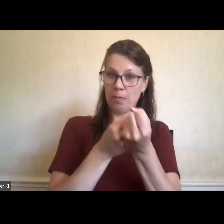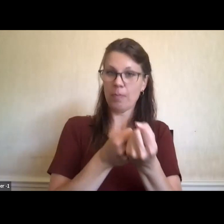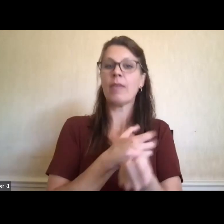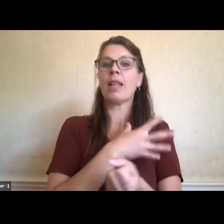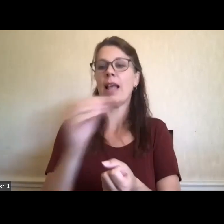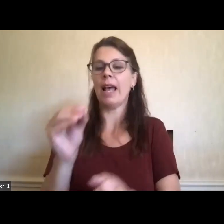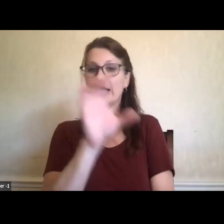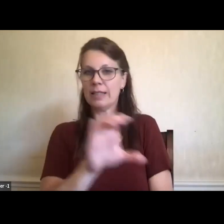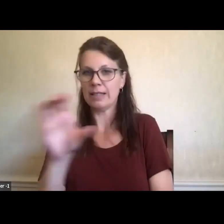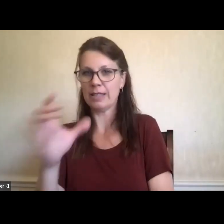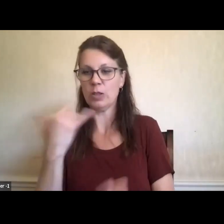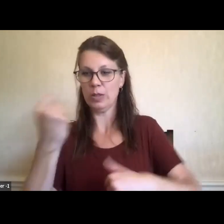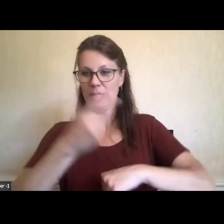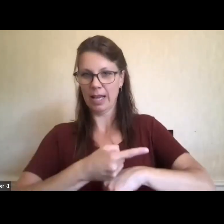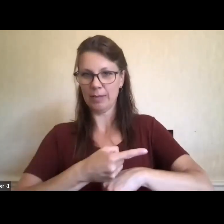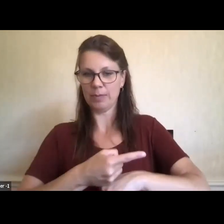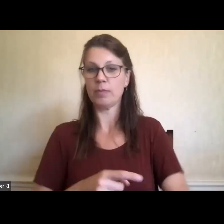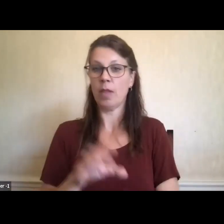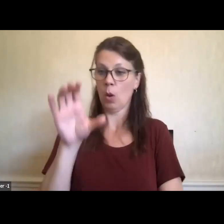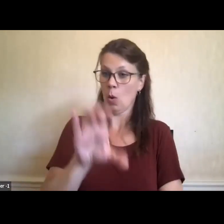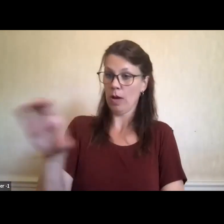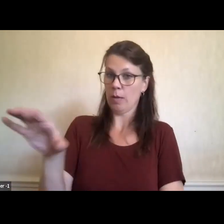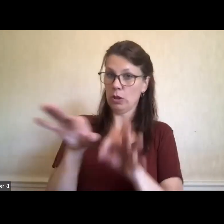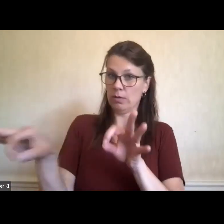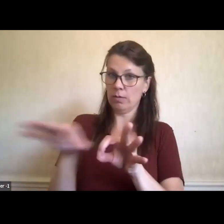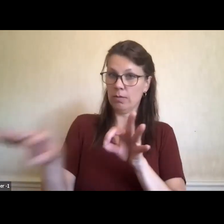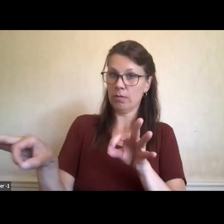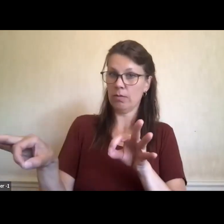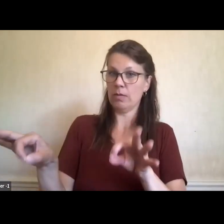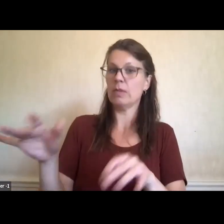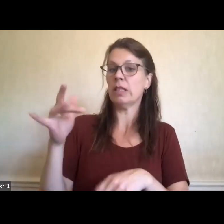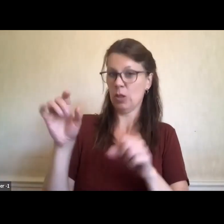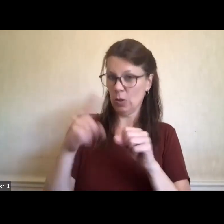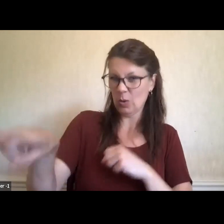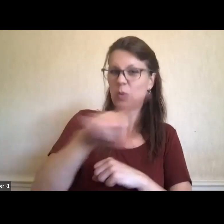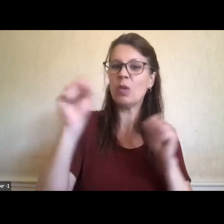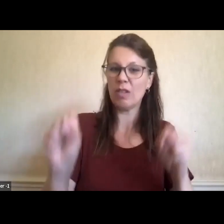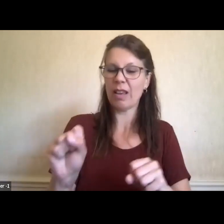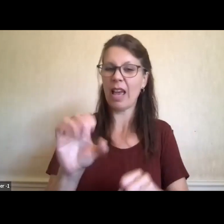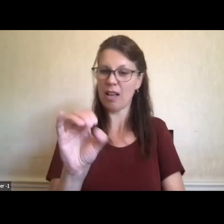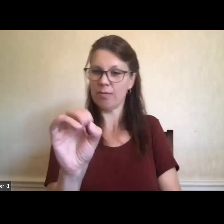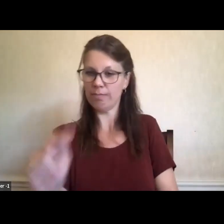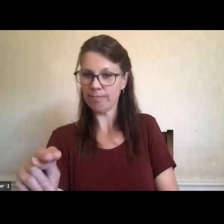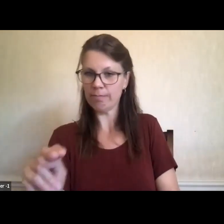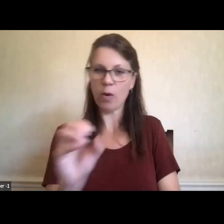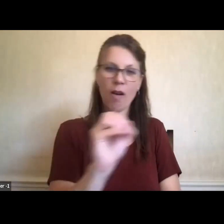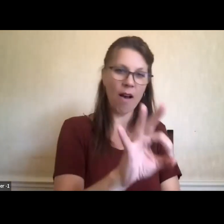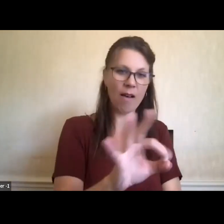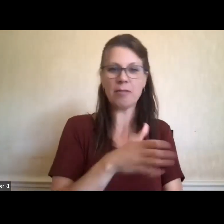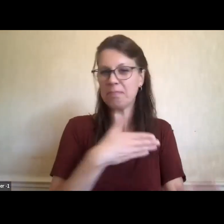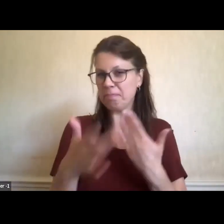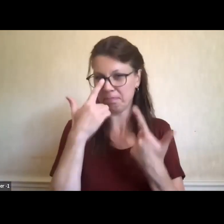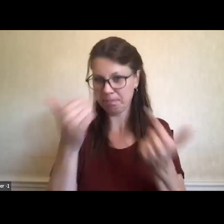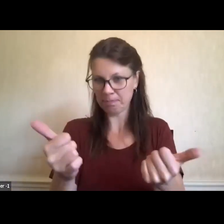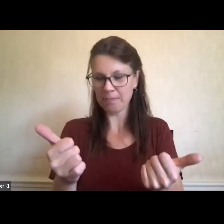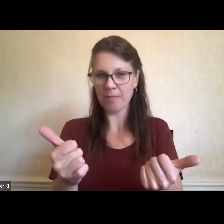event today. So closed captioning is available. To turn the closed captioning on or off, please